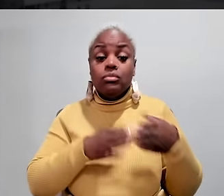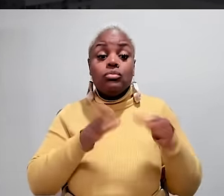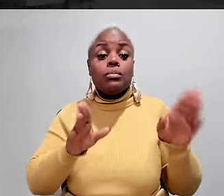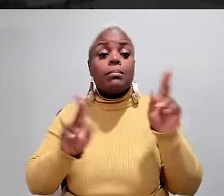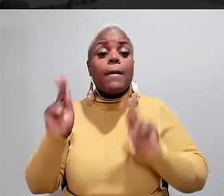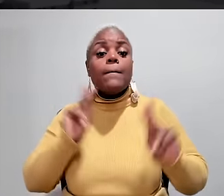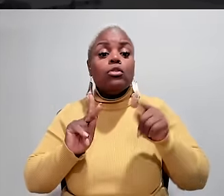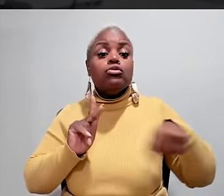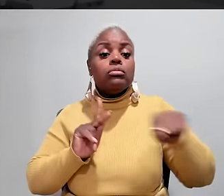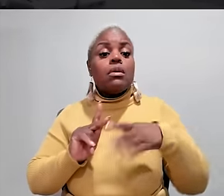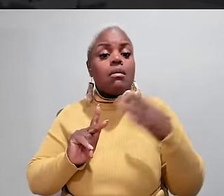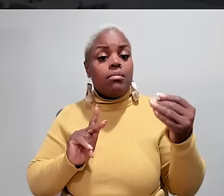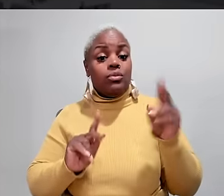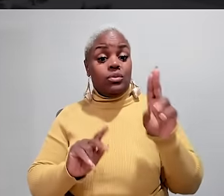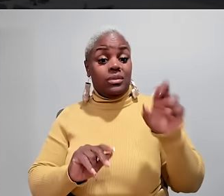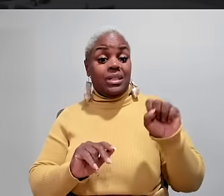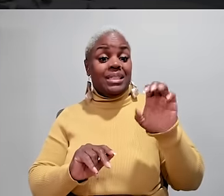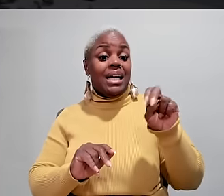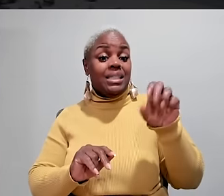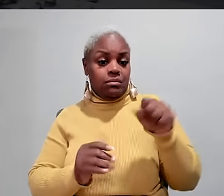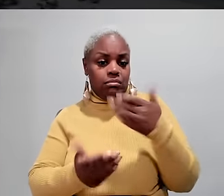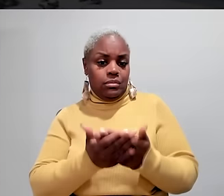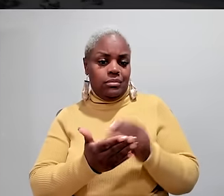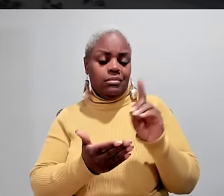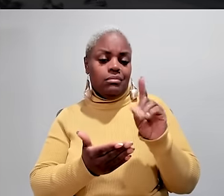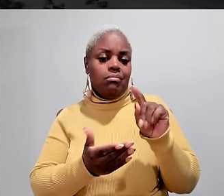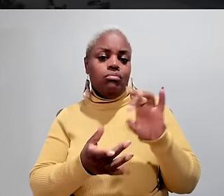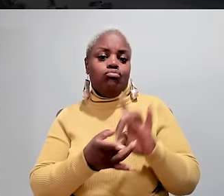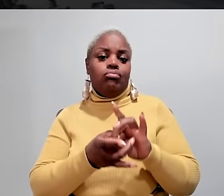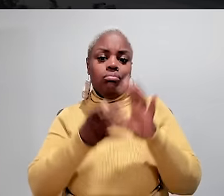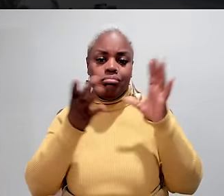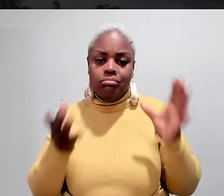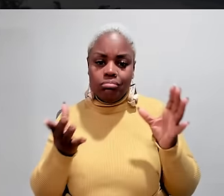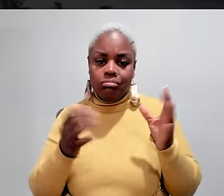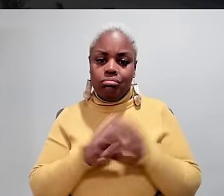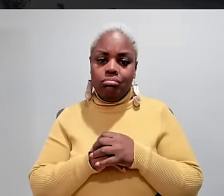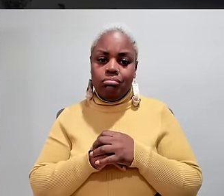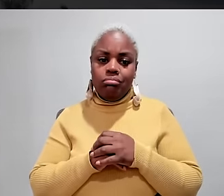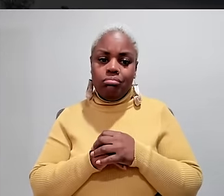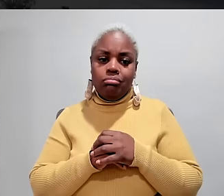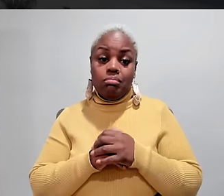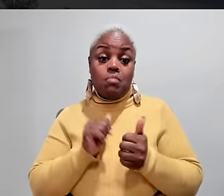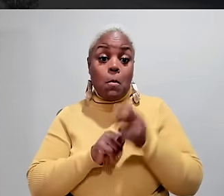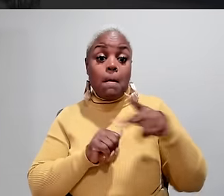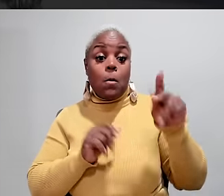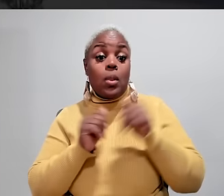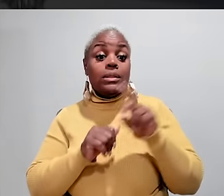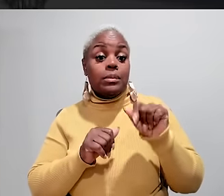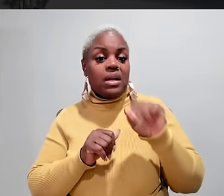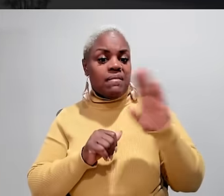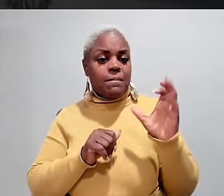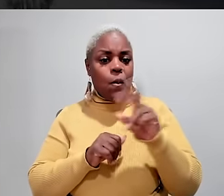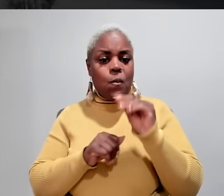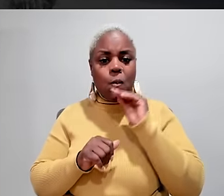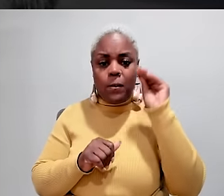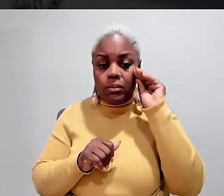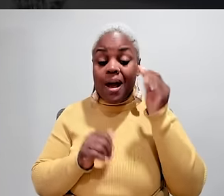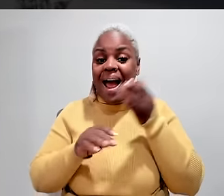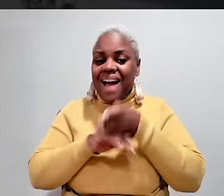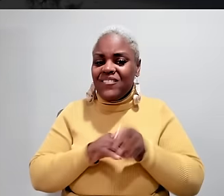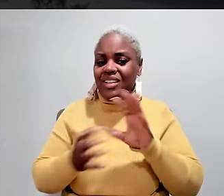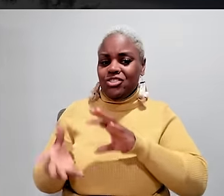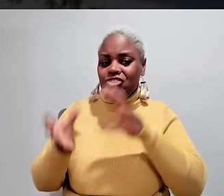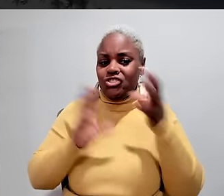disasters than the general population. And, according to U.S. Census data released in January, most people with